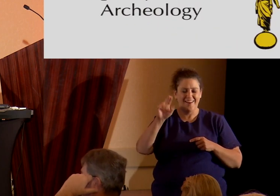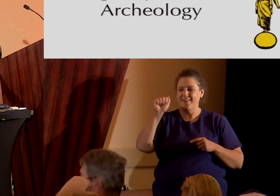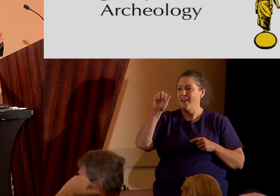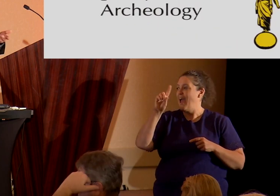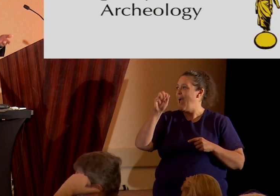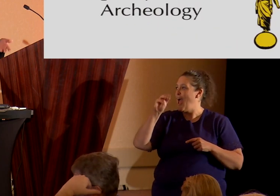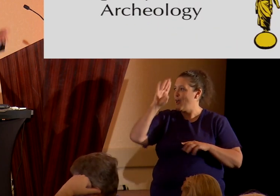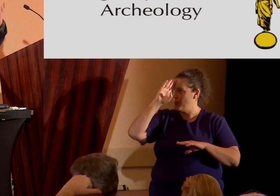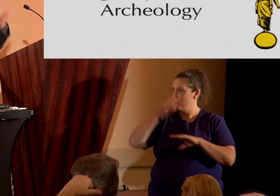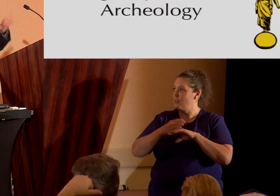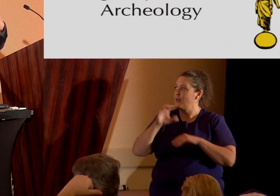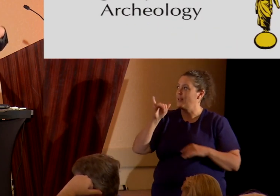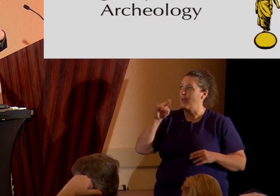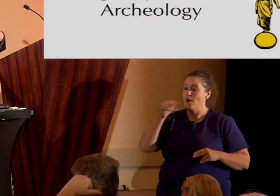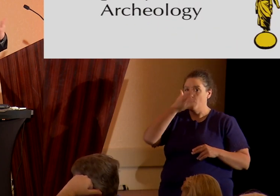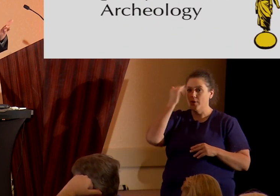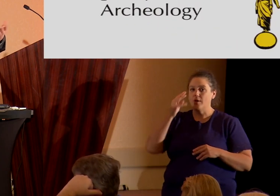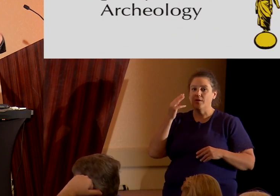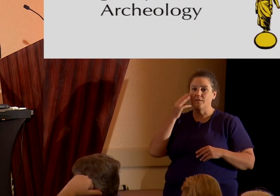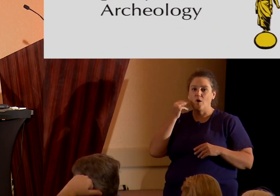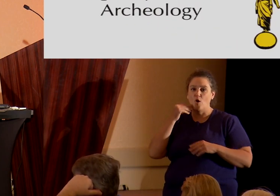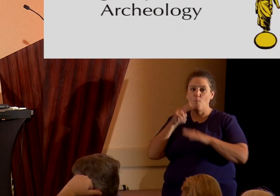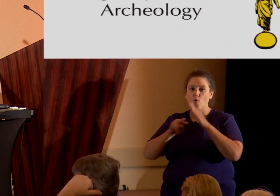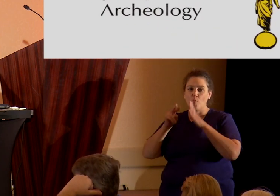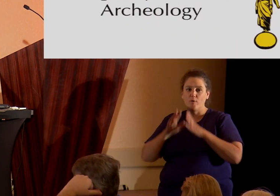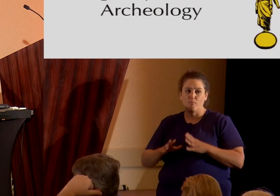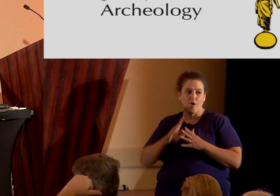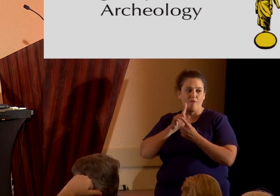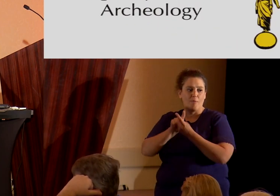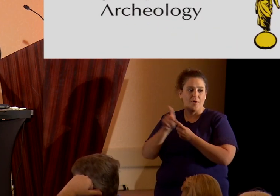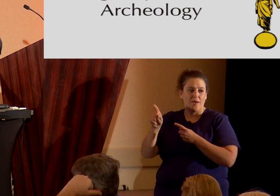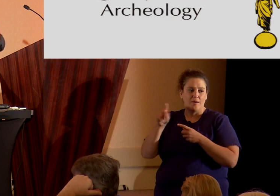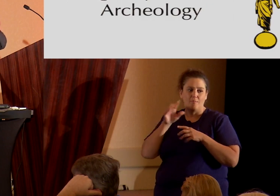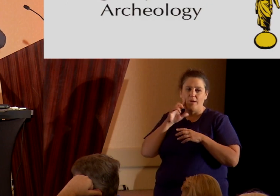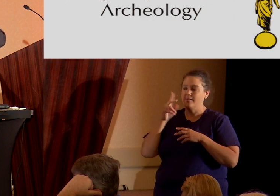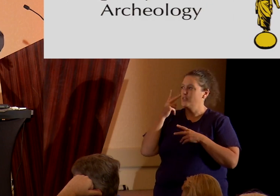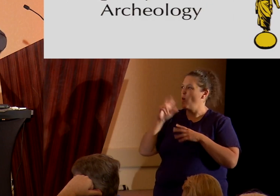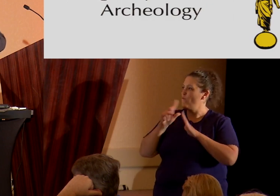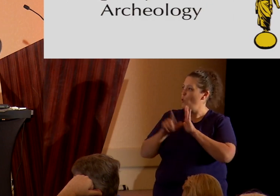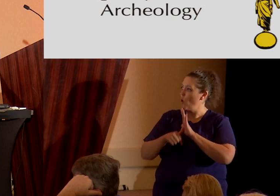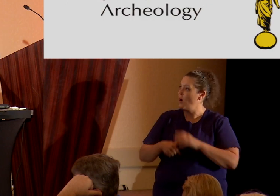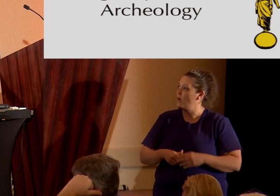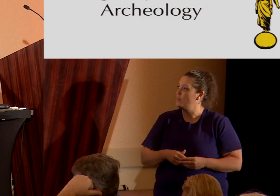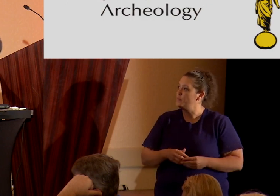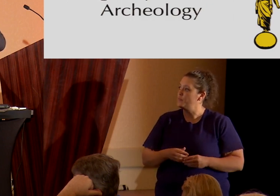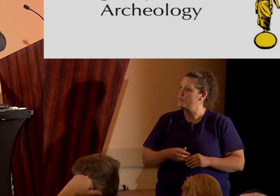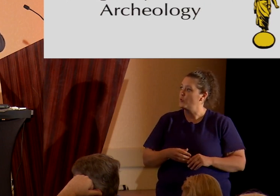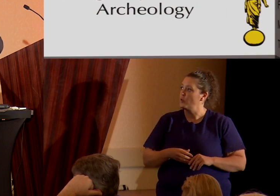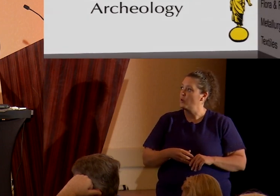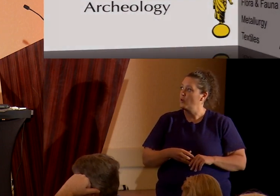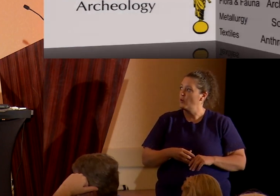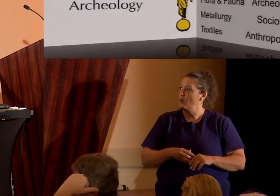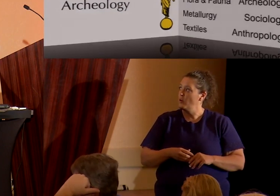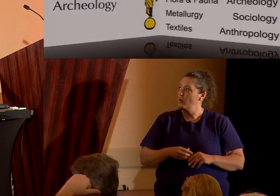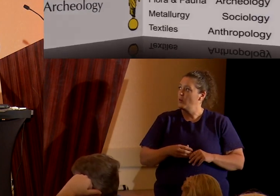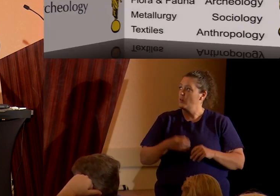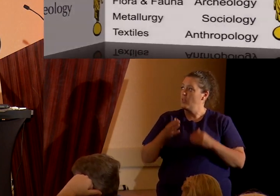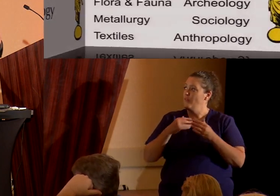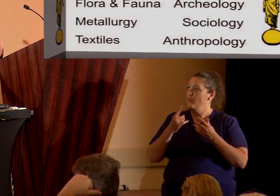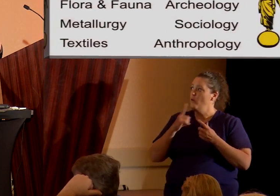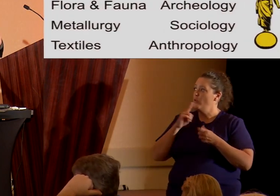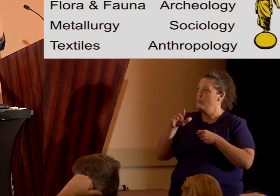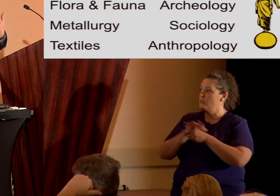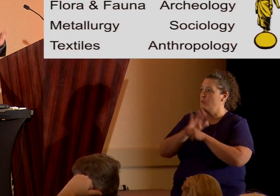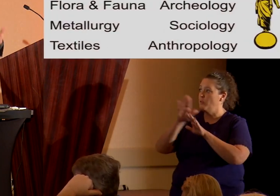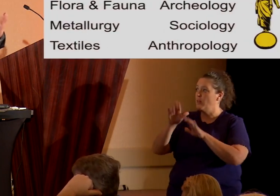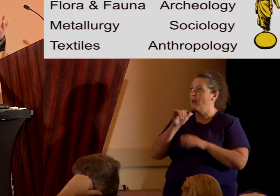Cain. And how do we know that? Because a Mormon prophet met him on the road and walked in for a while. Now, I'm totally going to skip over this. Even though this is completely awesome, I